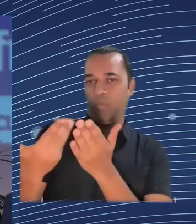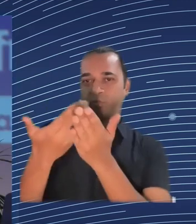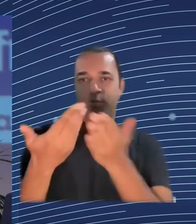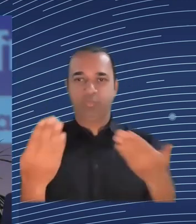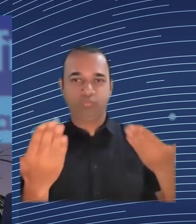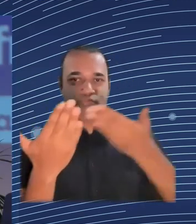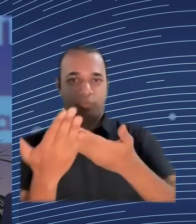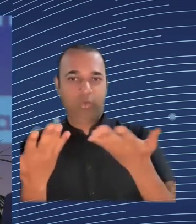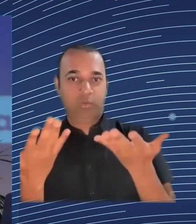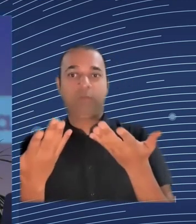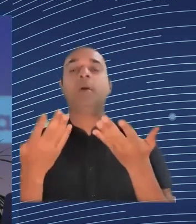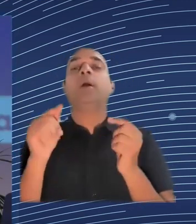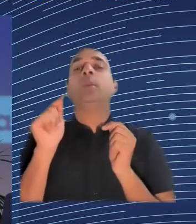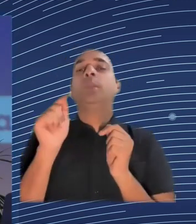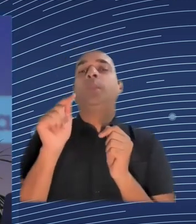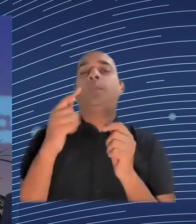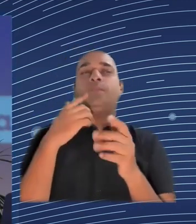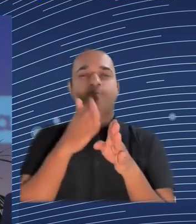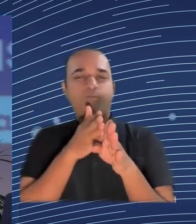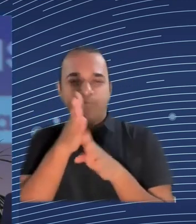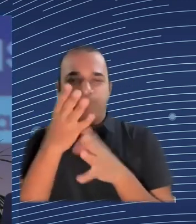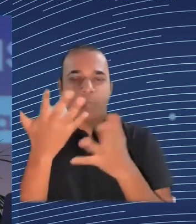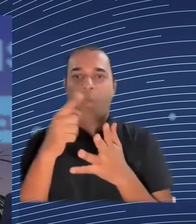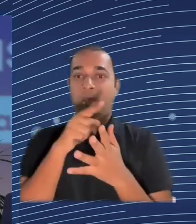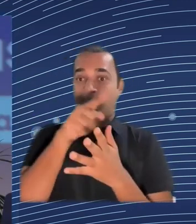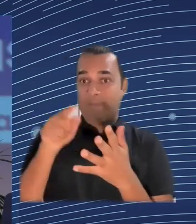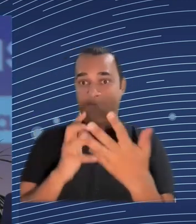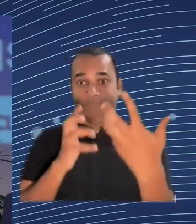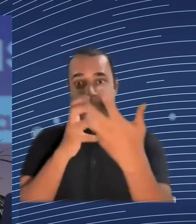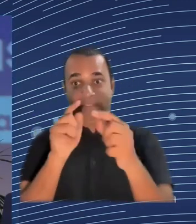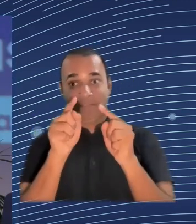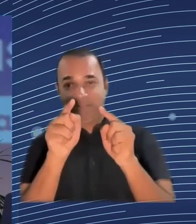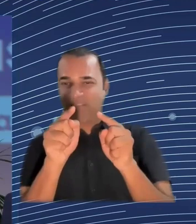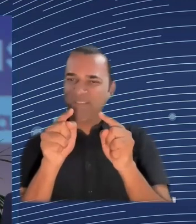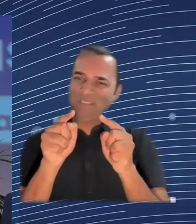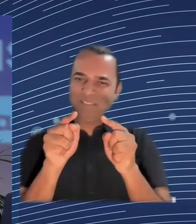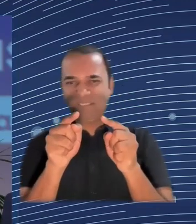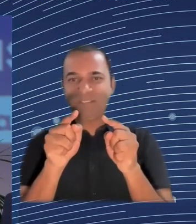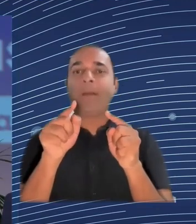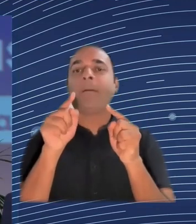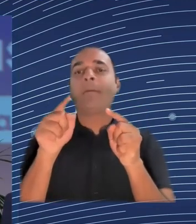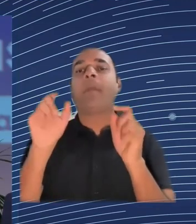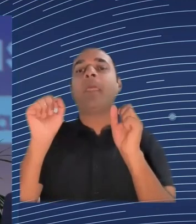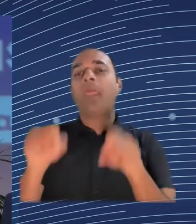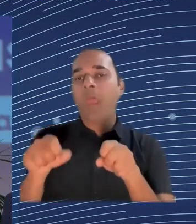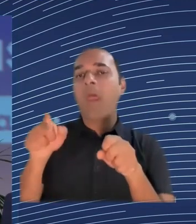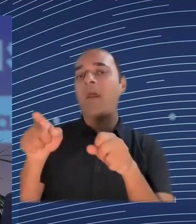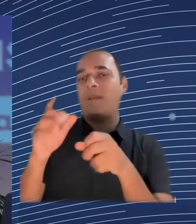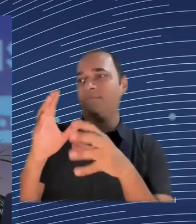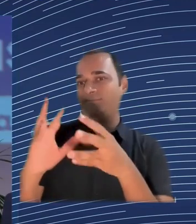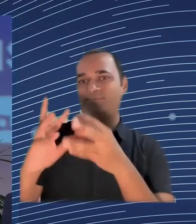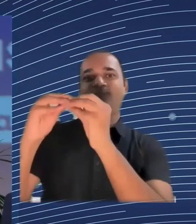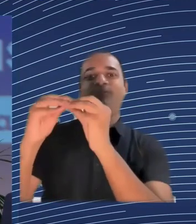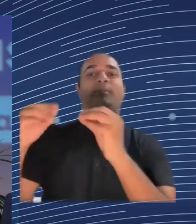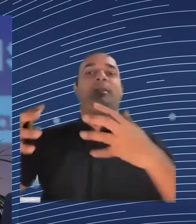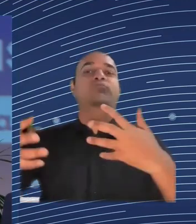system, because first we would like to really, project promoters to look at any other resources that